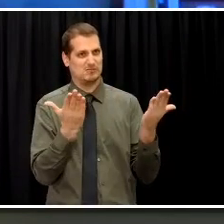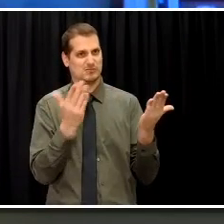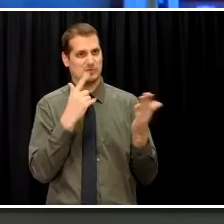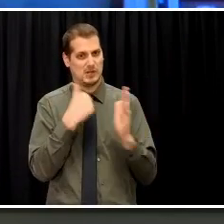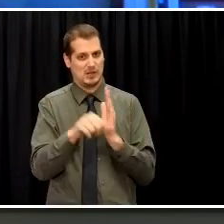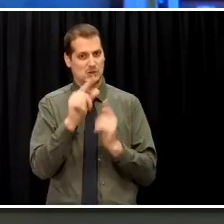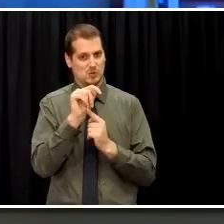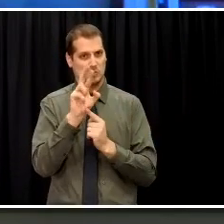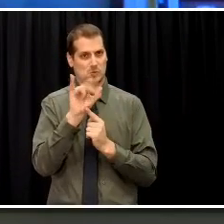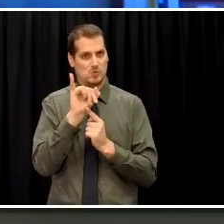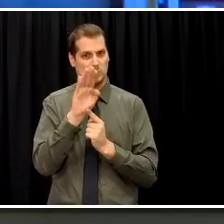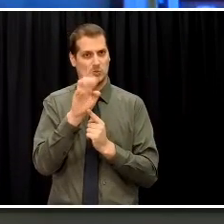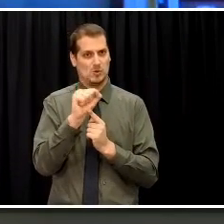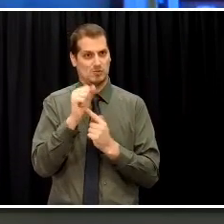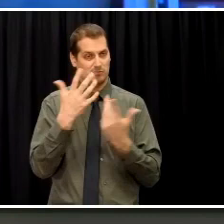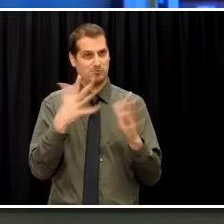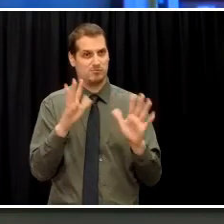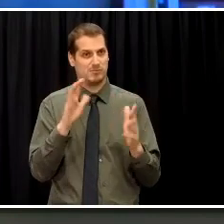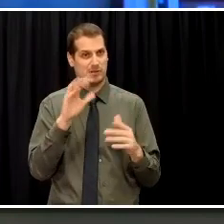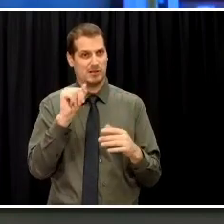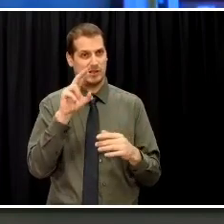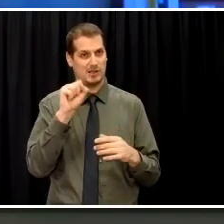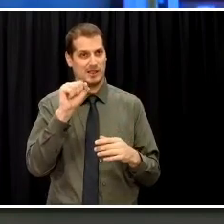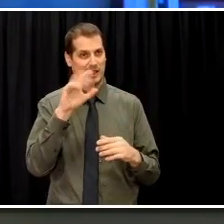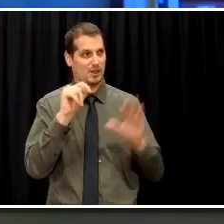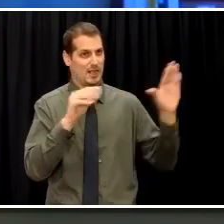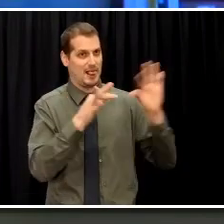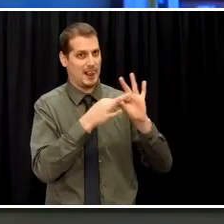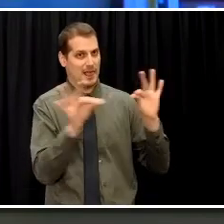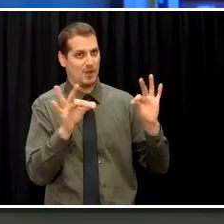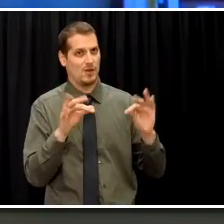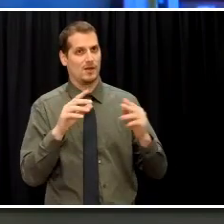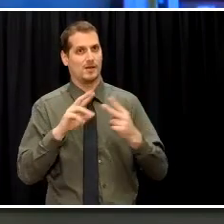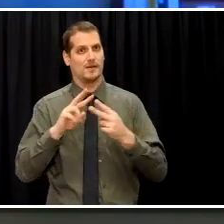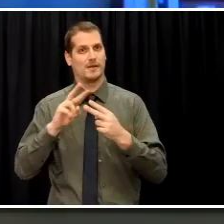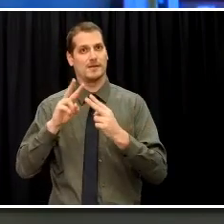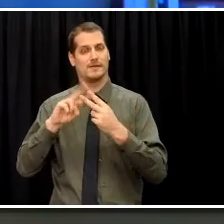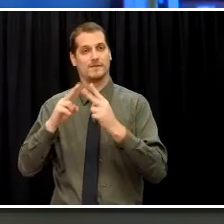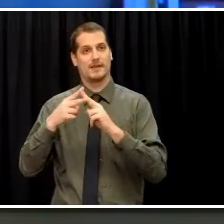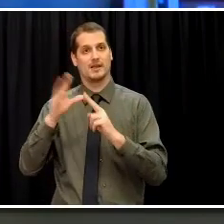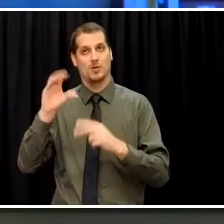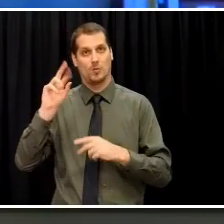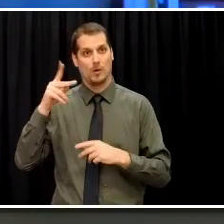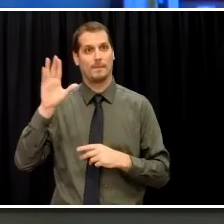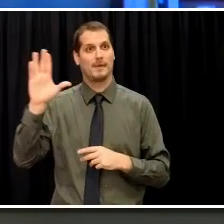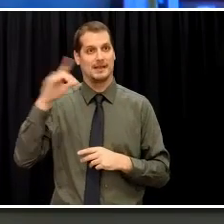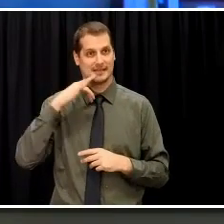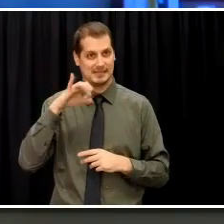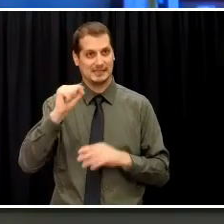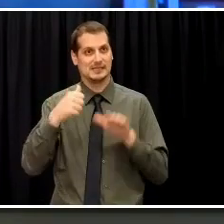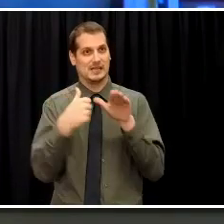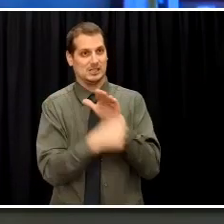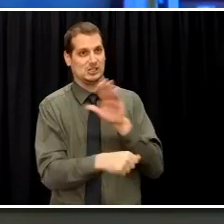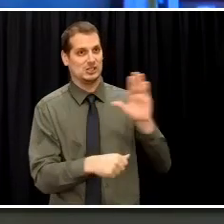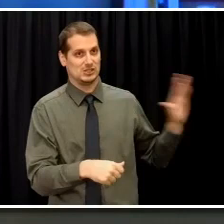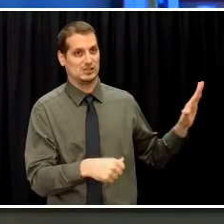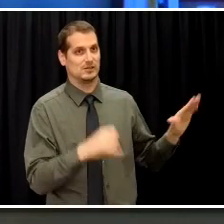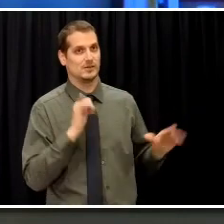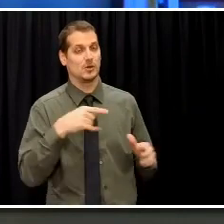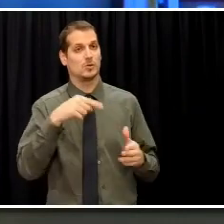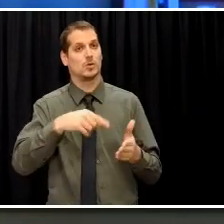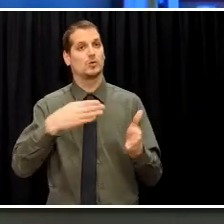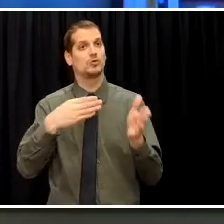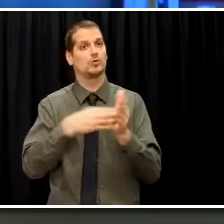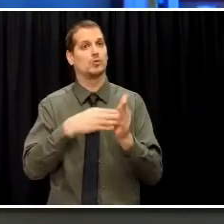under the CARES Act. ANC regional village corporations do. And if this delays getting needed